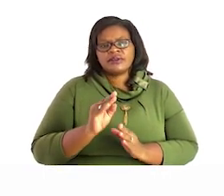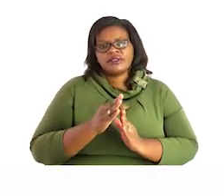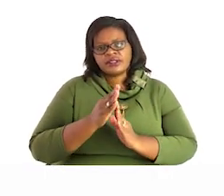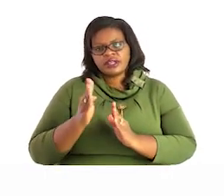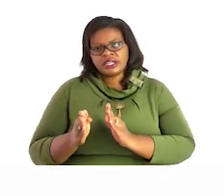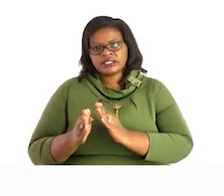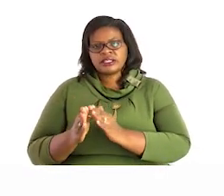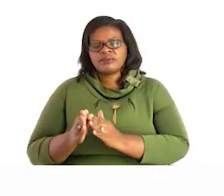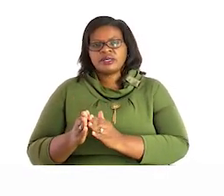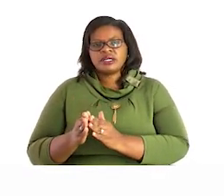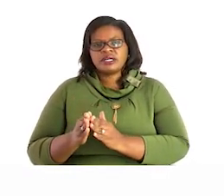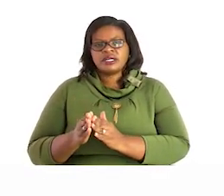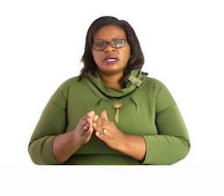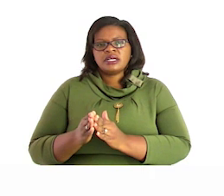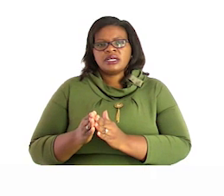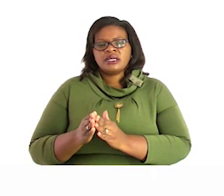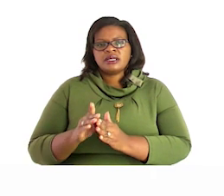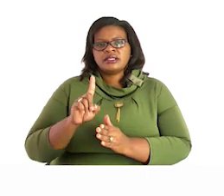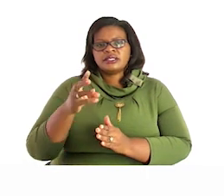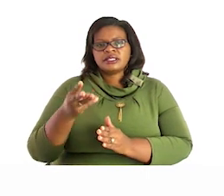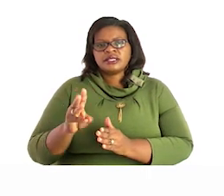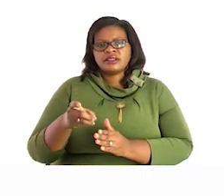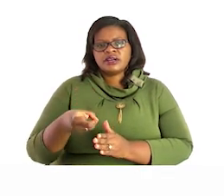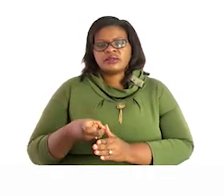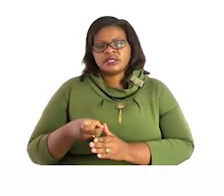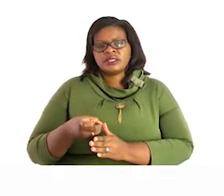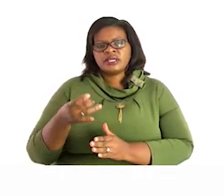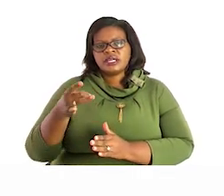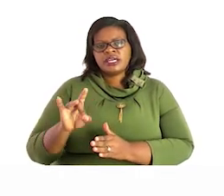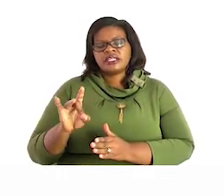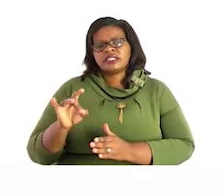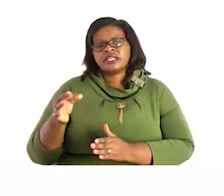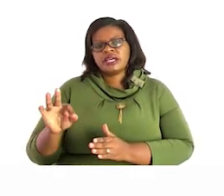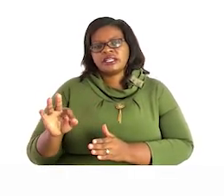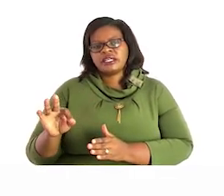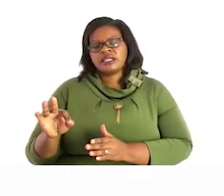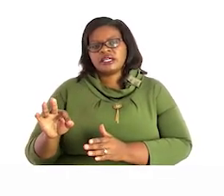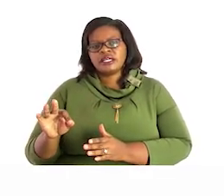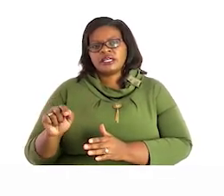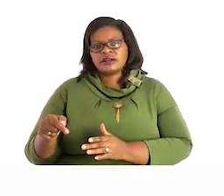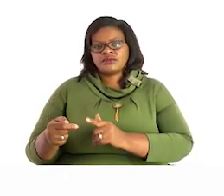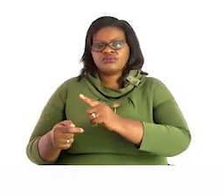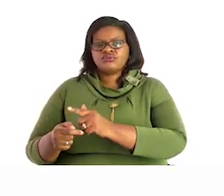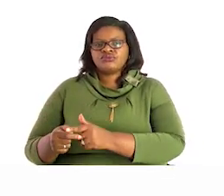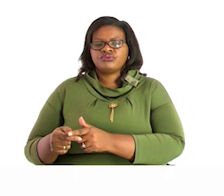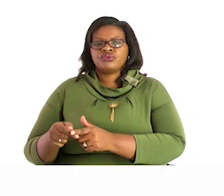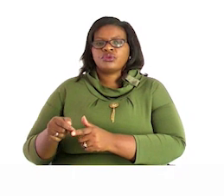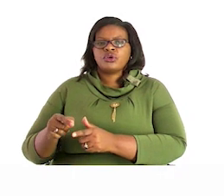followed by 16000 and 89 then we go to